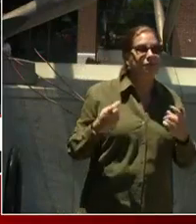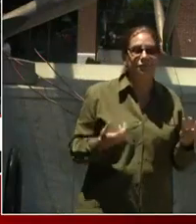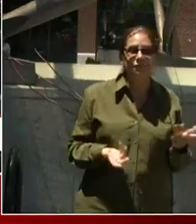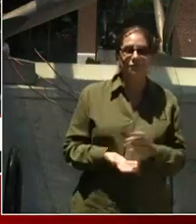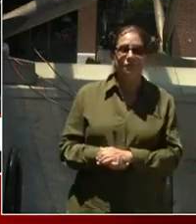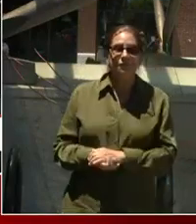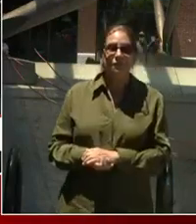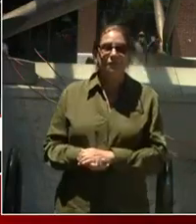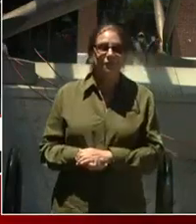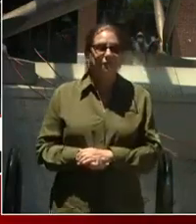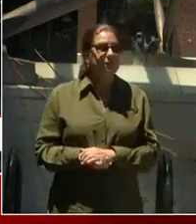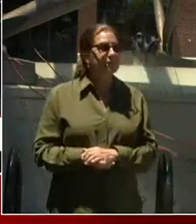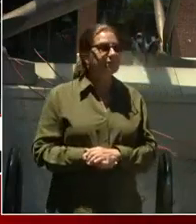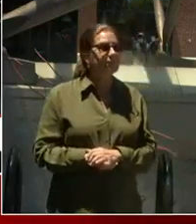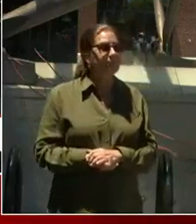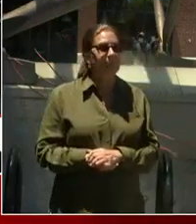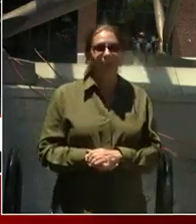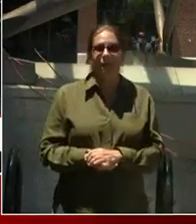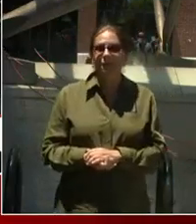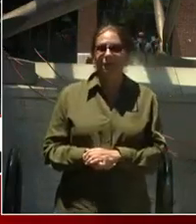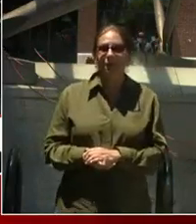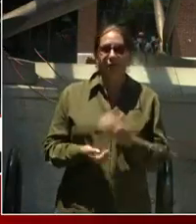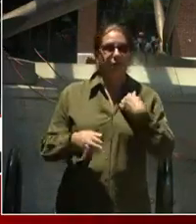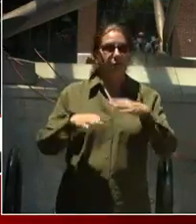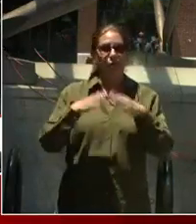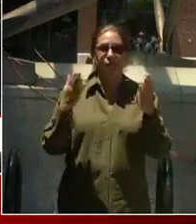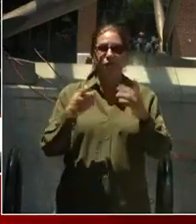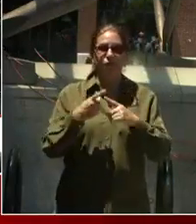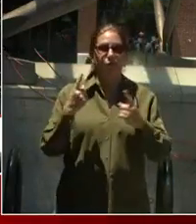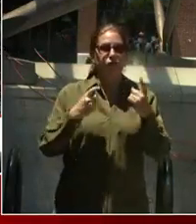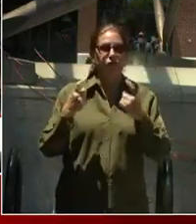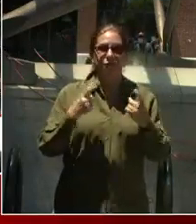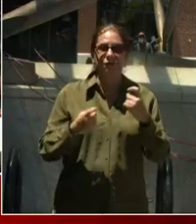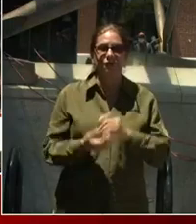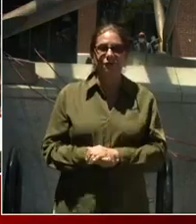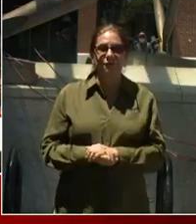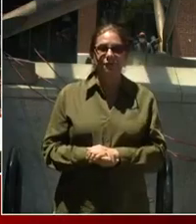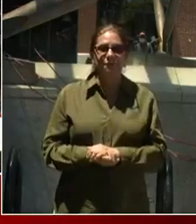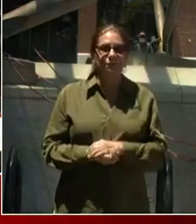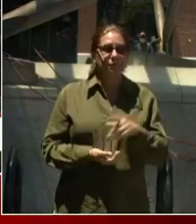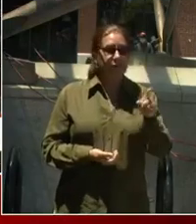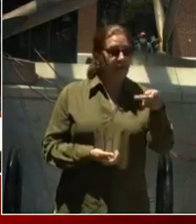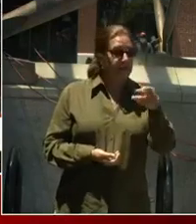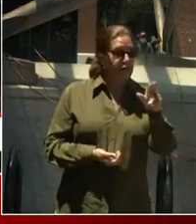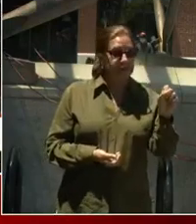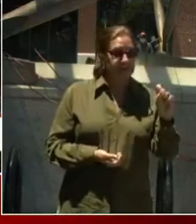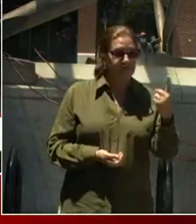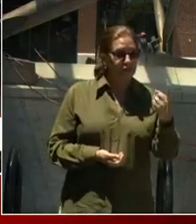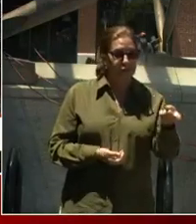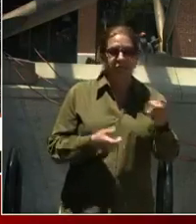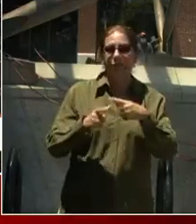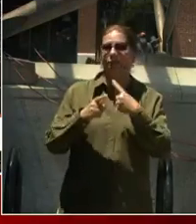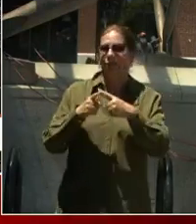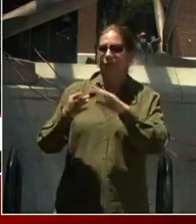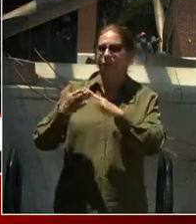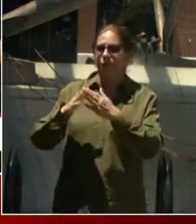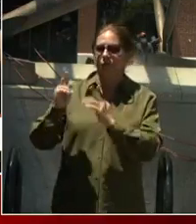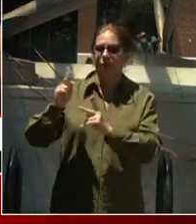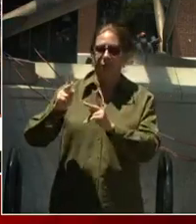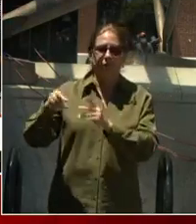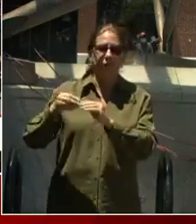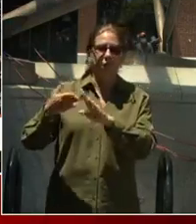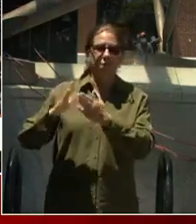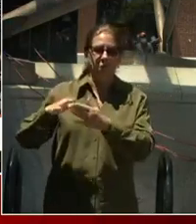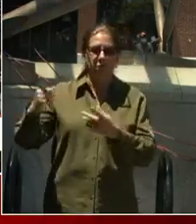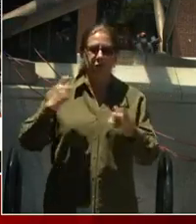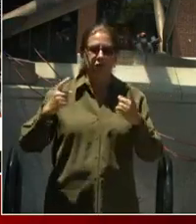second? Okay, I'll call you in one second. Press questions, then community. Yes, sir. Hey, right here. I'm Nick Minoc with 7 News.